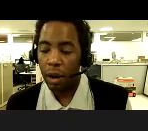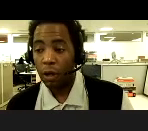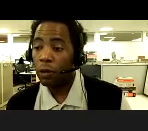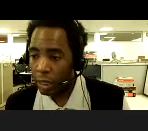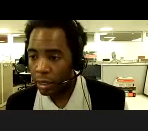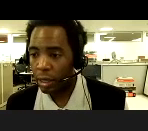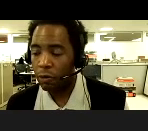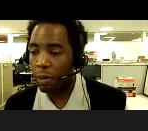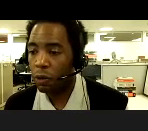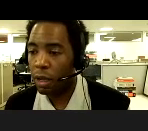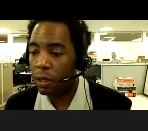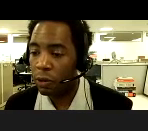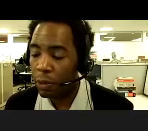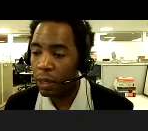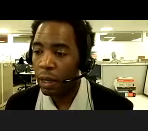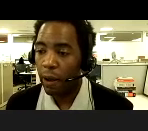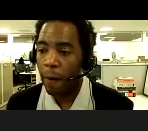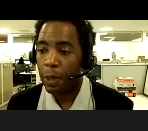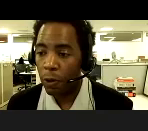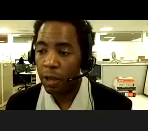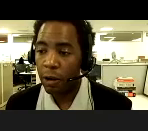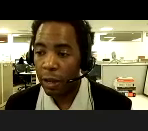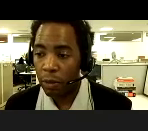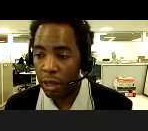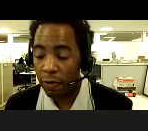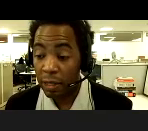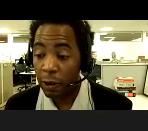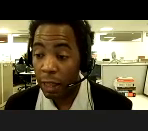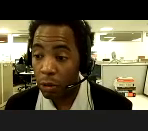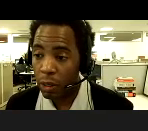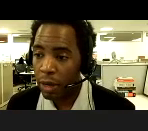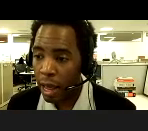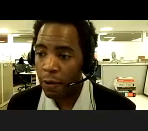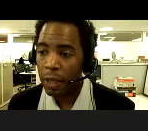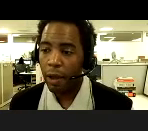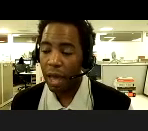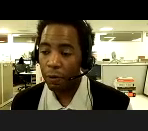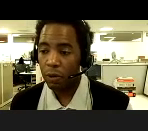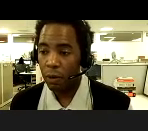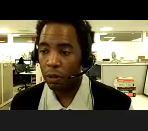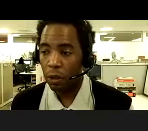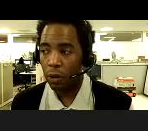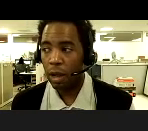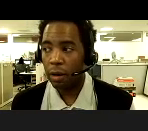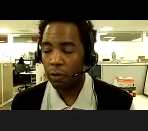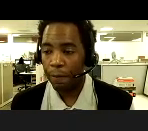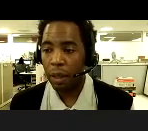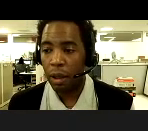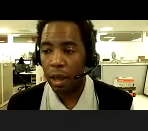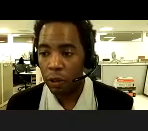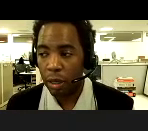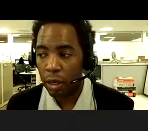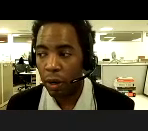have been, are included in this. want to make sure that cis women, um, know that they're available, that the vaccines are available to them now. And that was, that was another kind of,